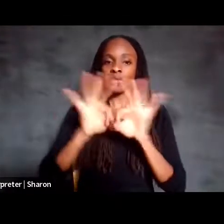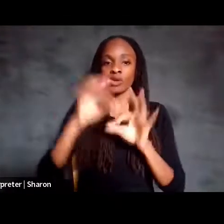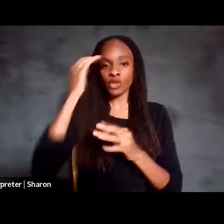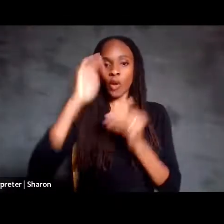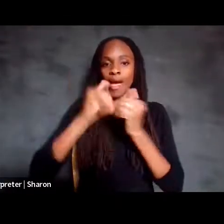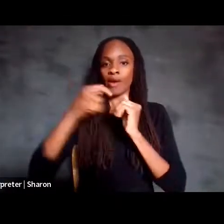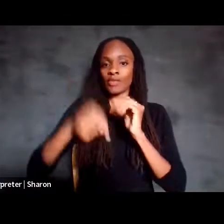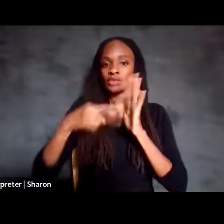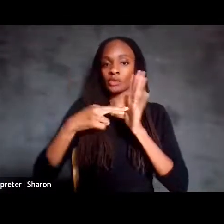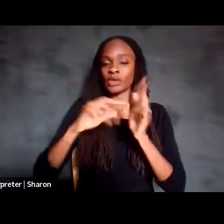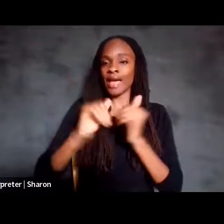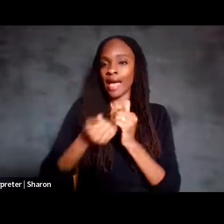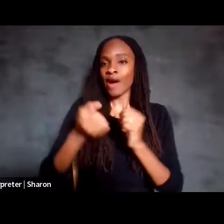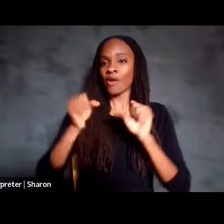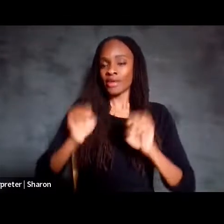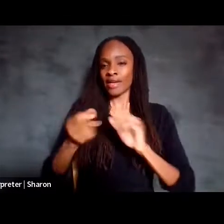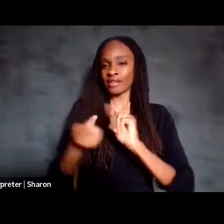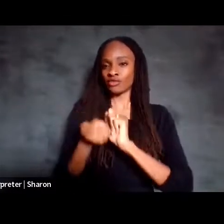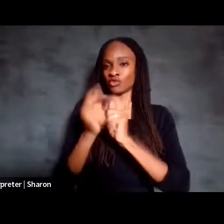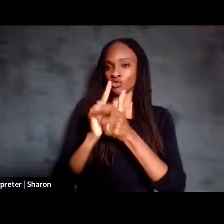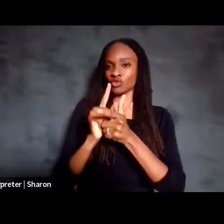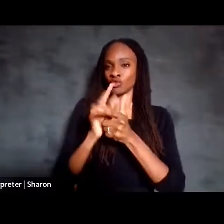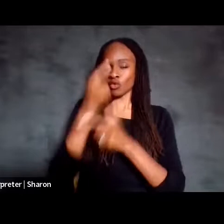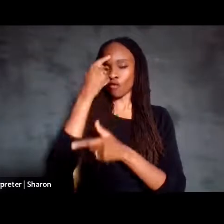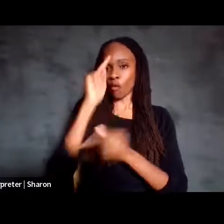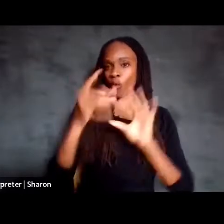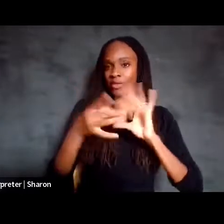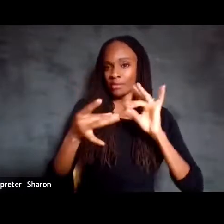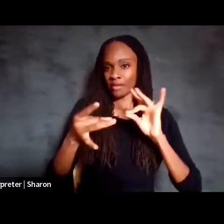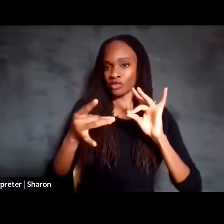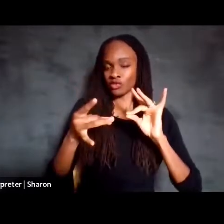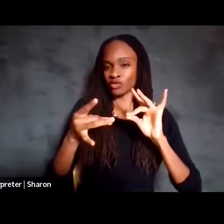into the intended messages from the user.